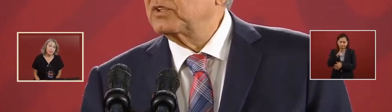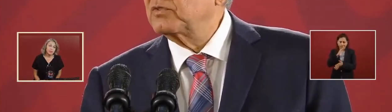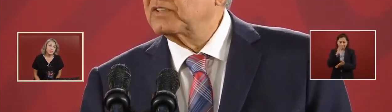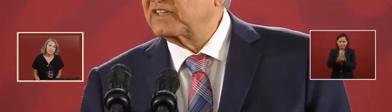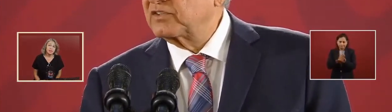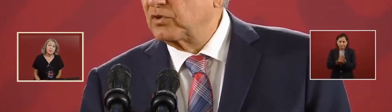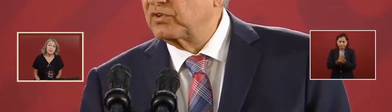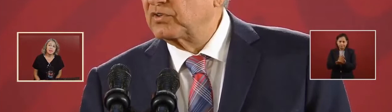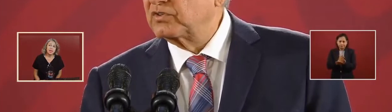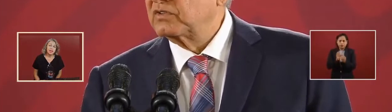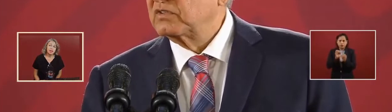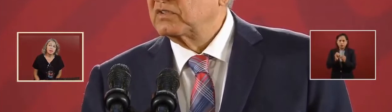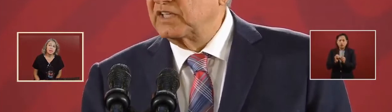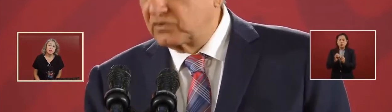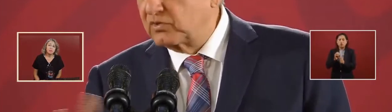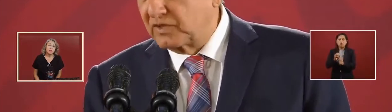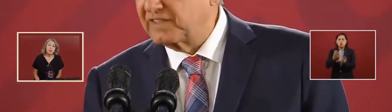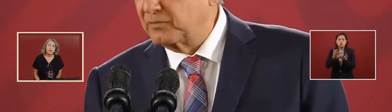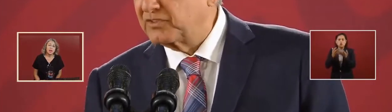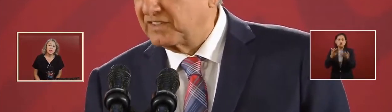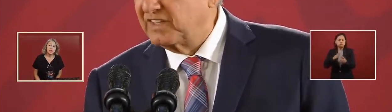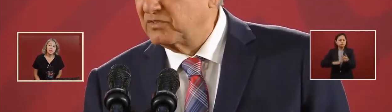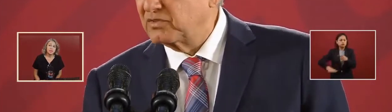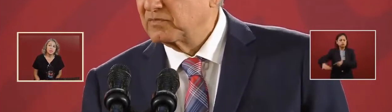destroying the territory.